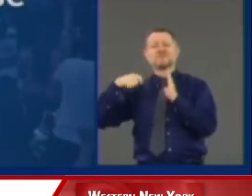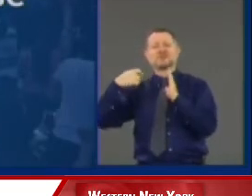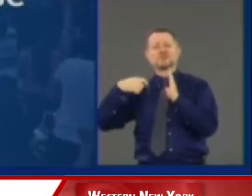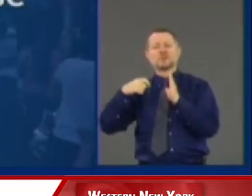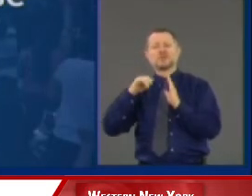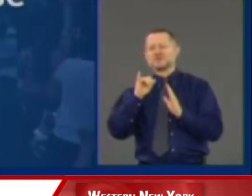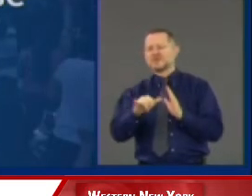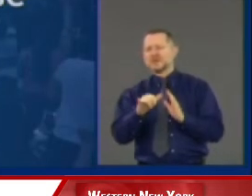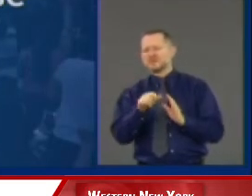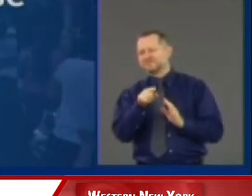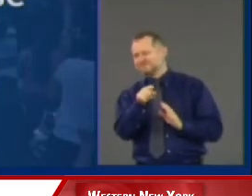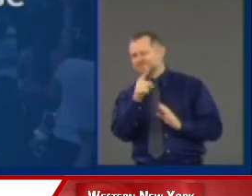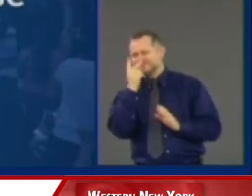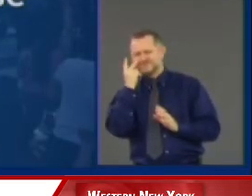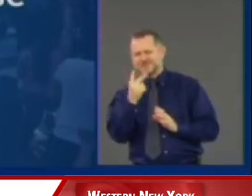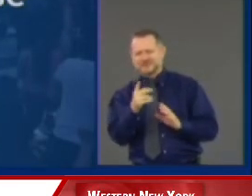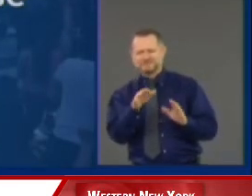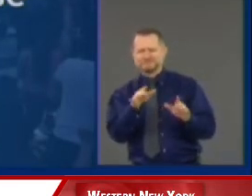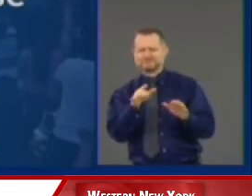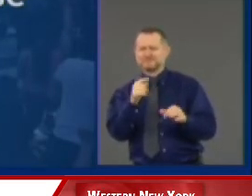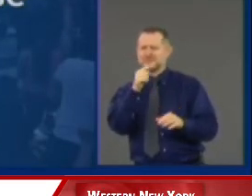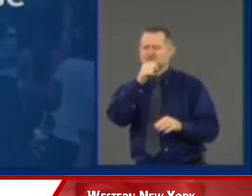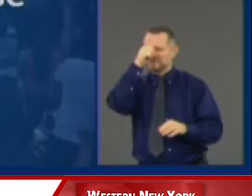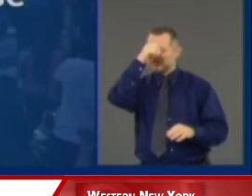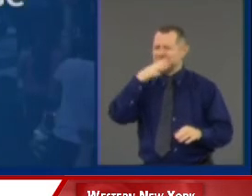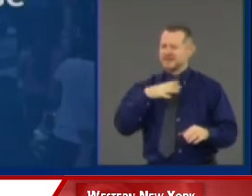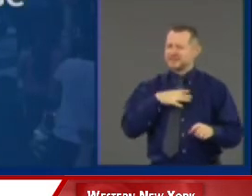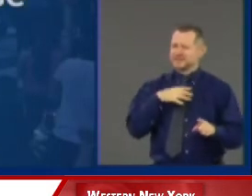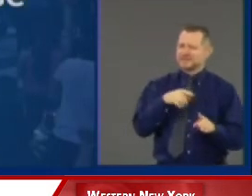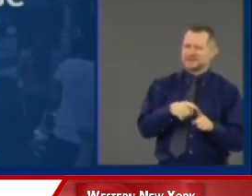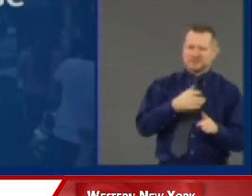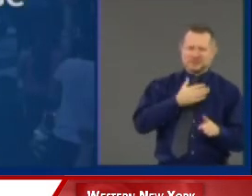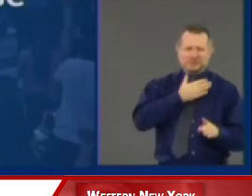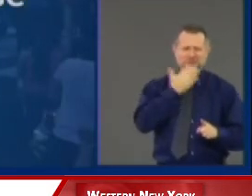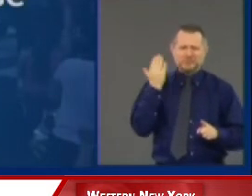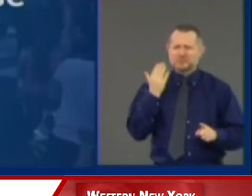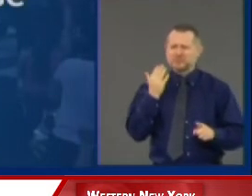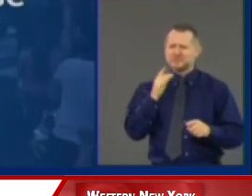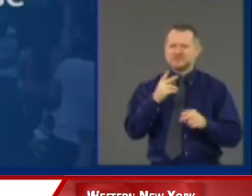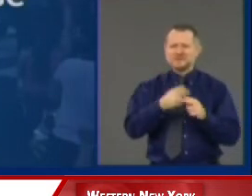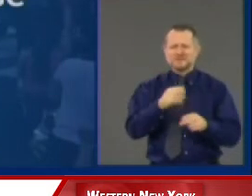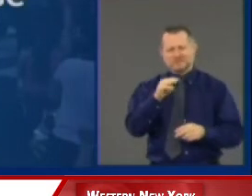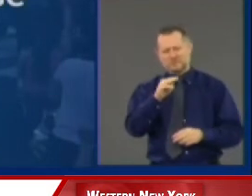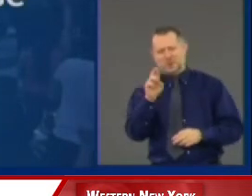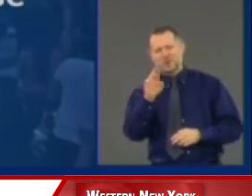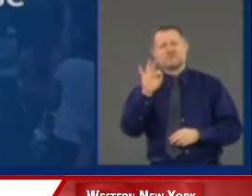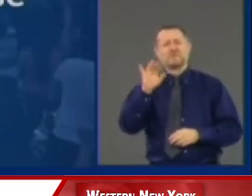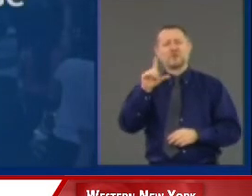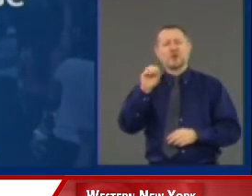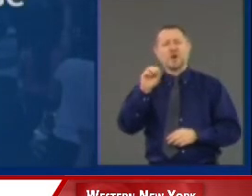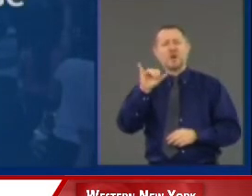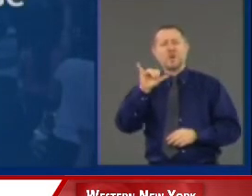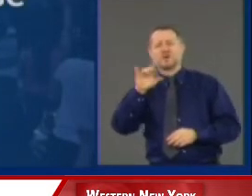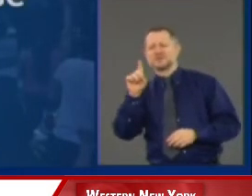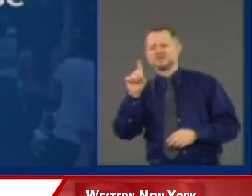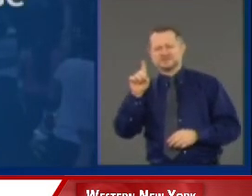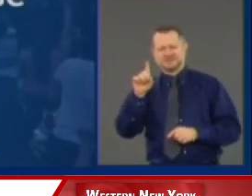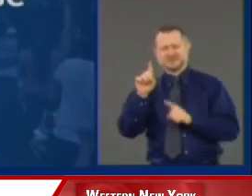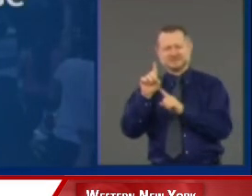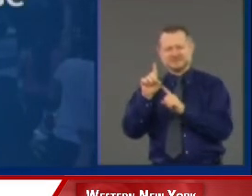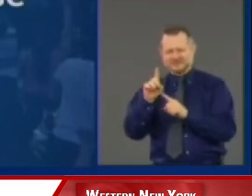of an unarmed man, Mr. Floyd. It is horrendous.